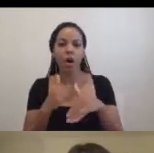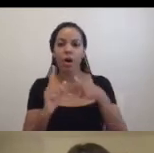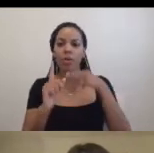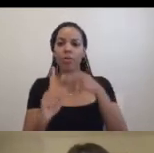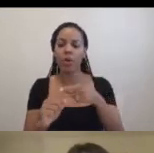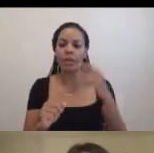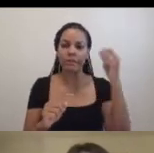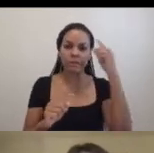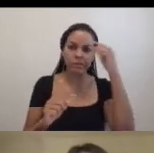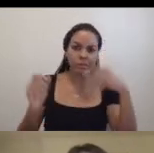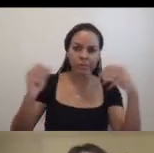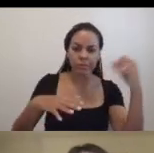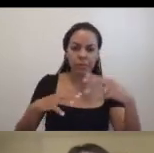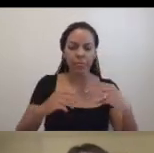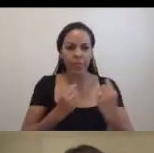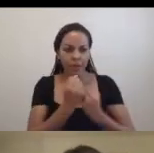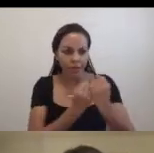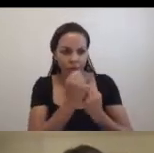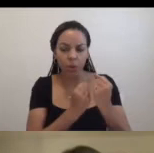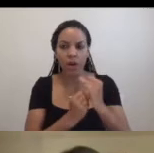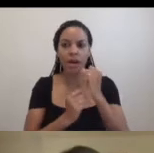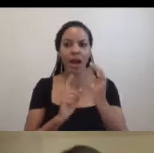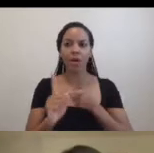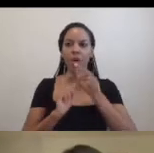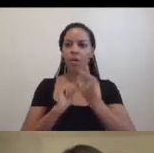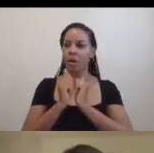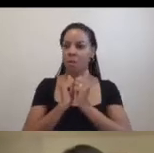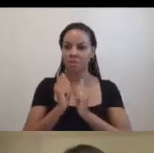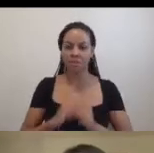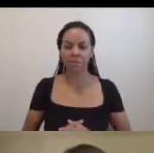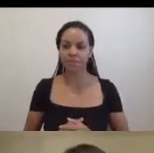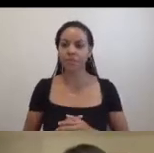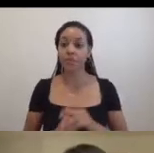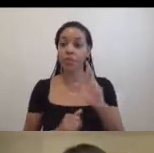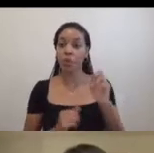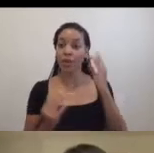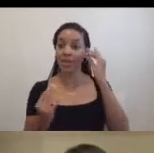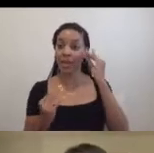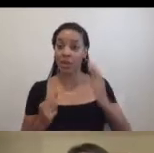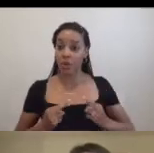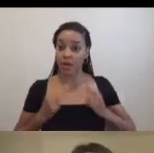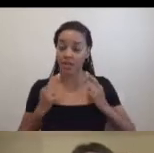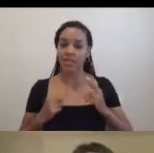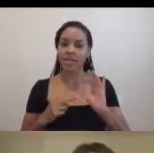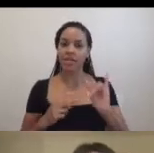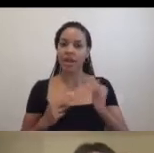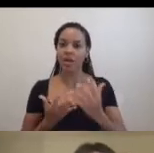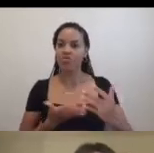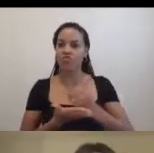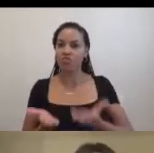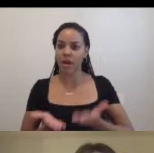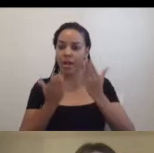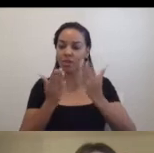competition. Rethinking Residencies collectively raised more than $1 million in COVID relief for the member